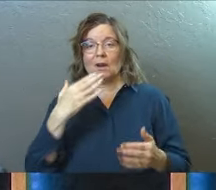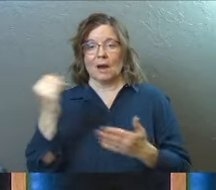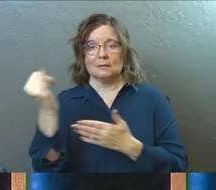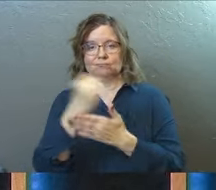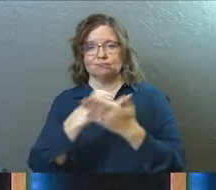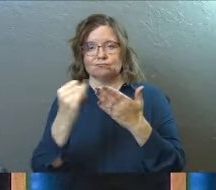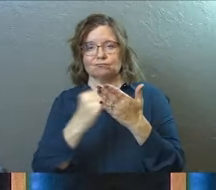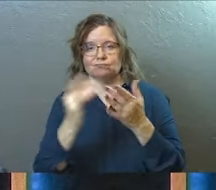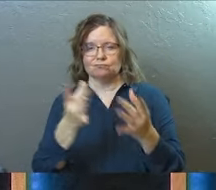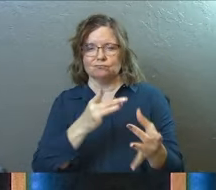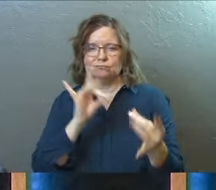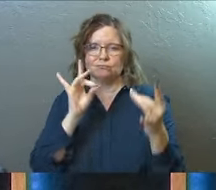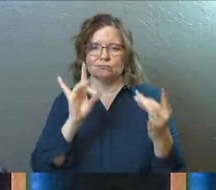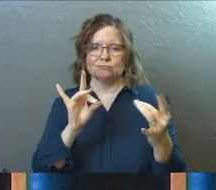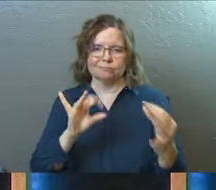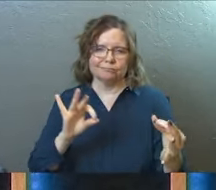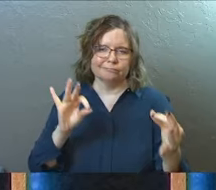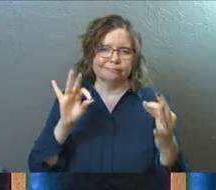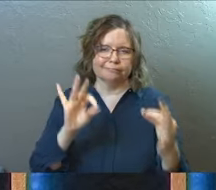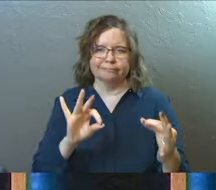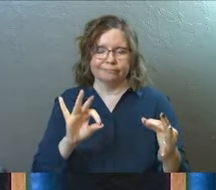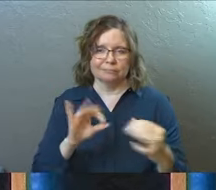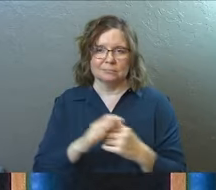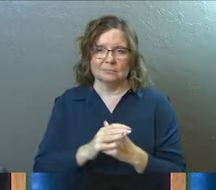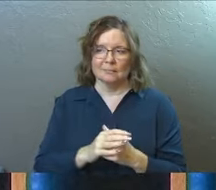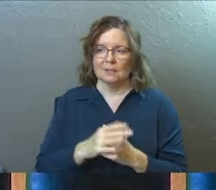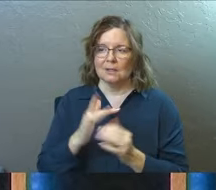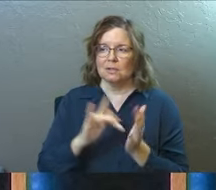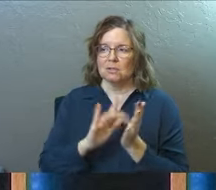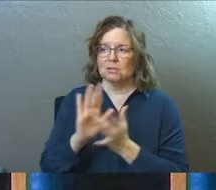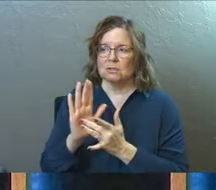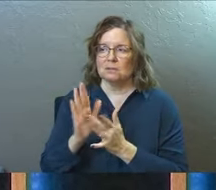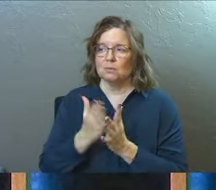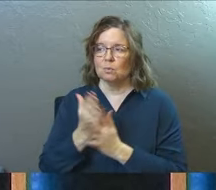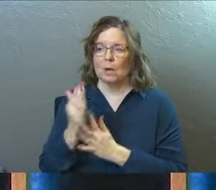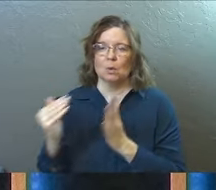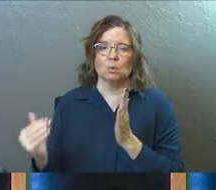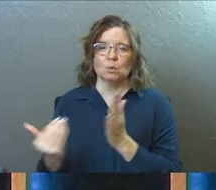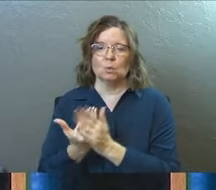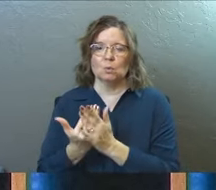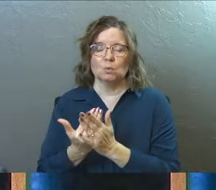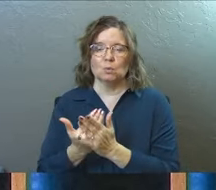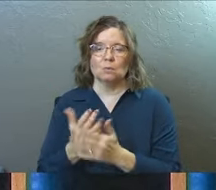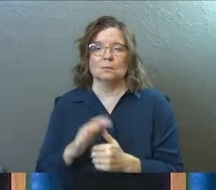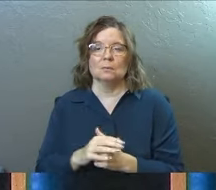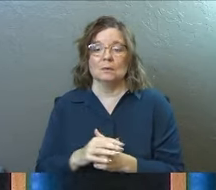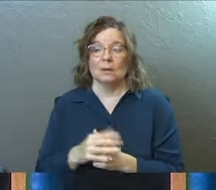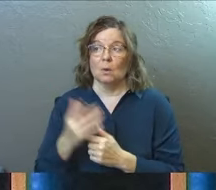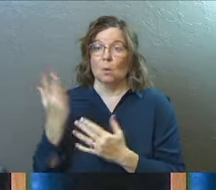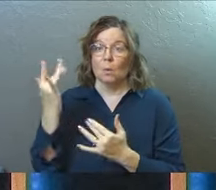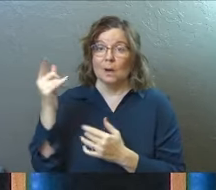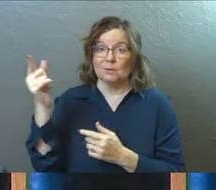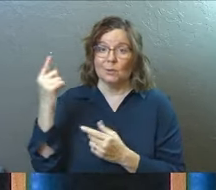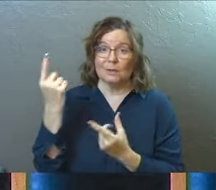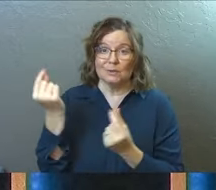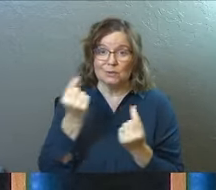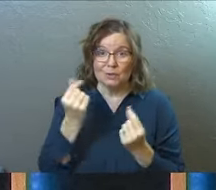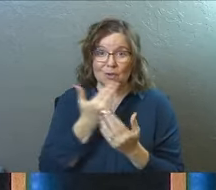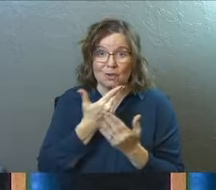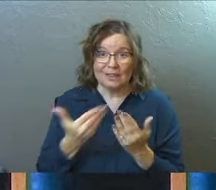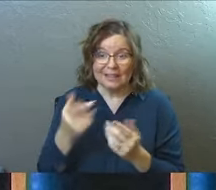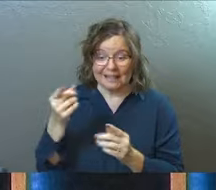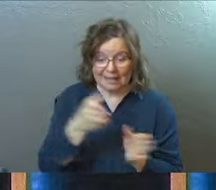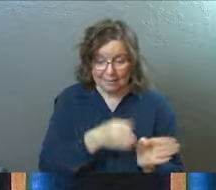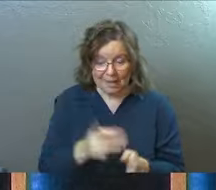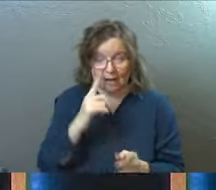has created us anew in Christ Jesus. This is the passage continuing to go on. So we can do the good things that he planned for us long ago. That's Ergon